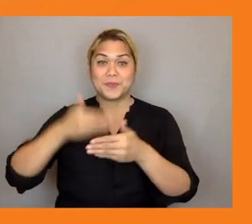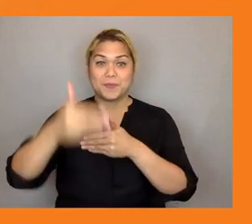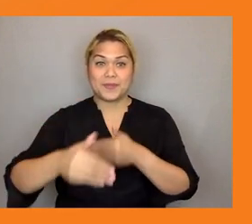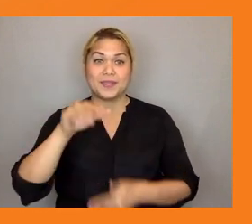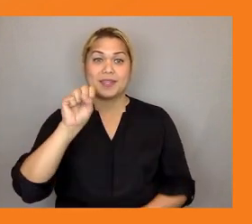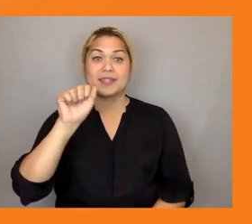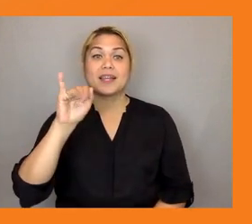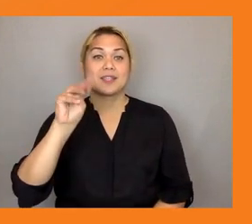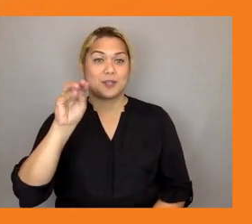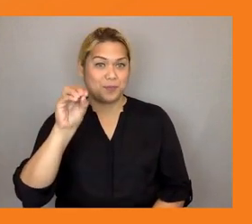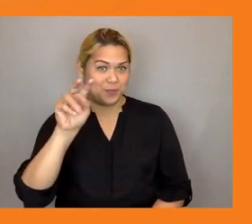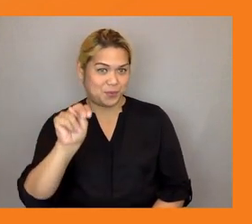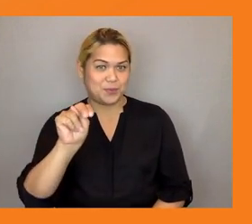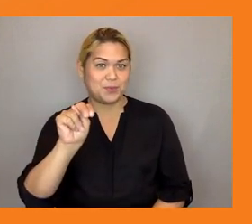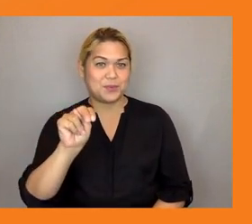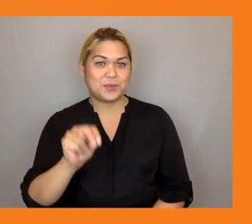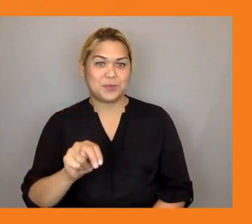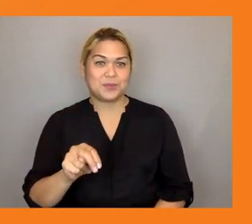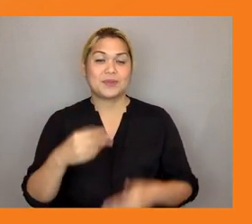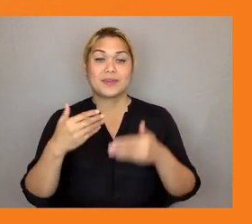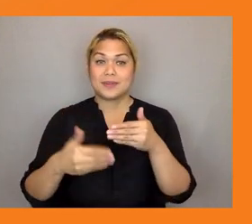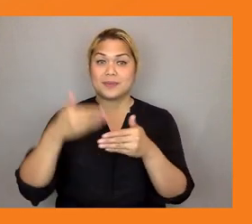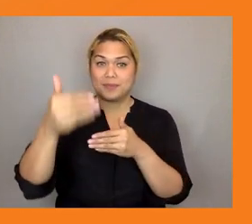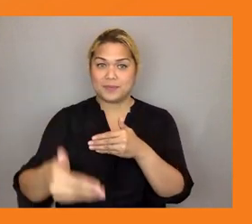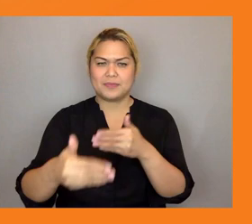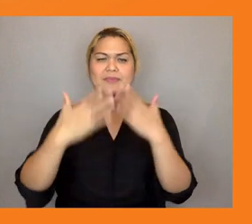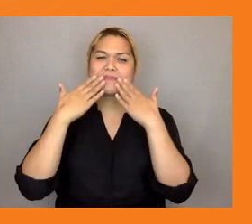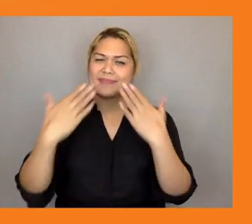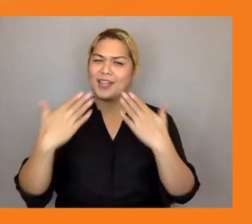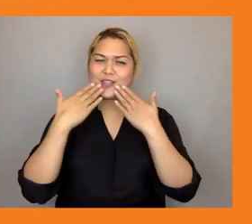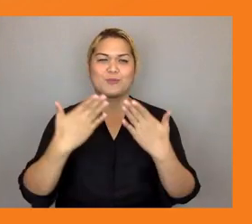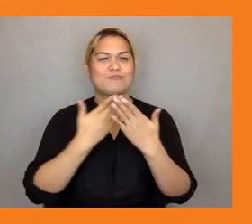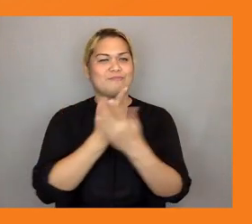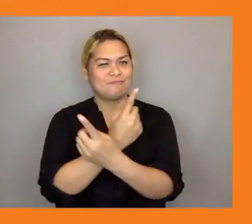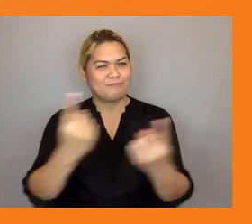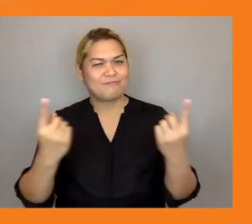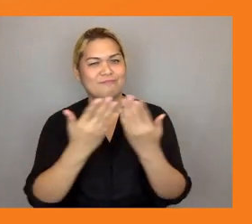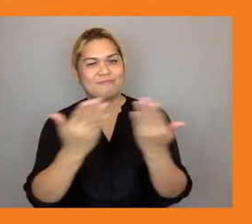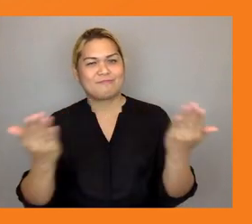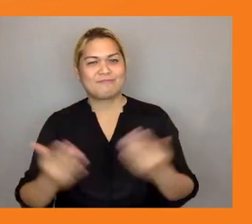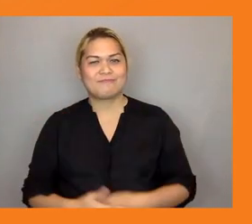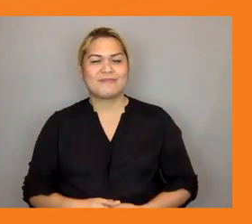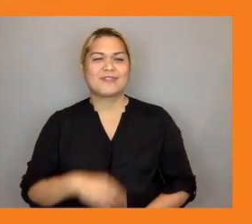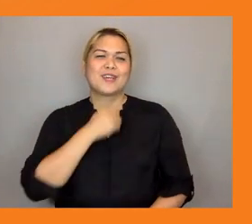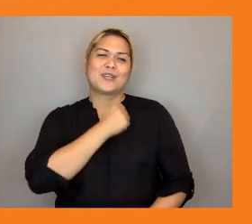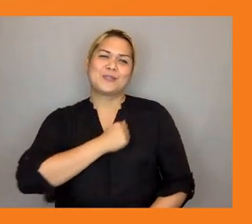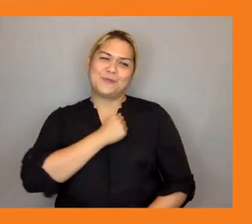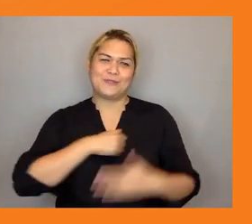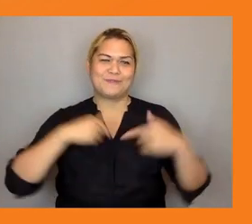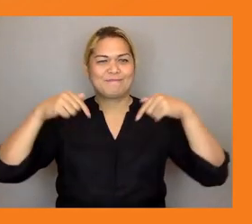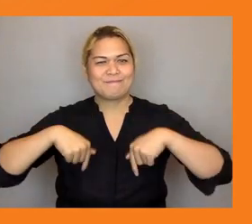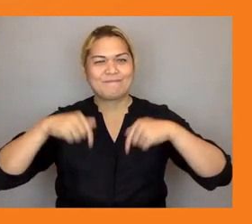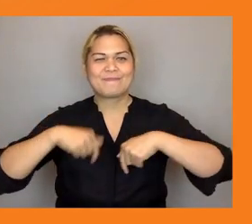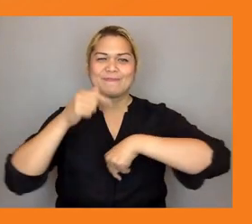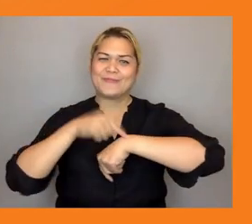so thank you so much again for everyone but unfortunately this is all the time we have for our question and answer